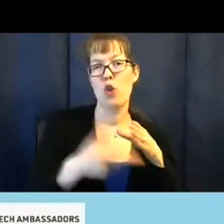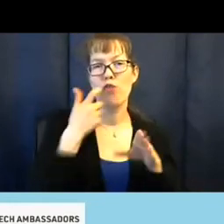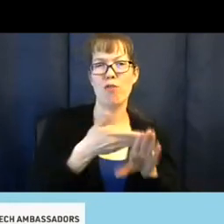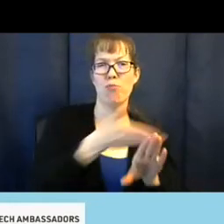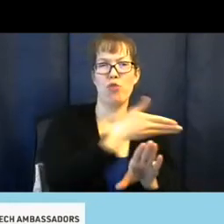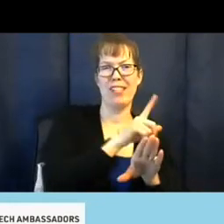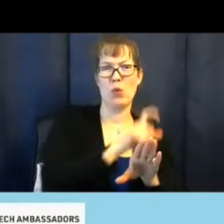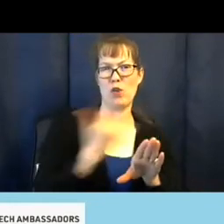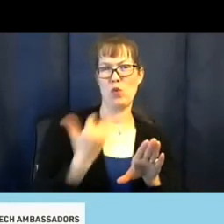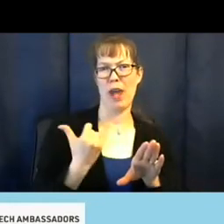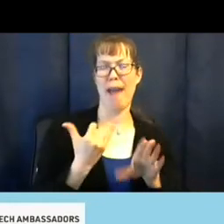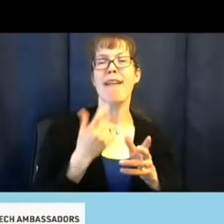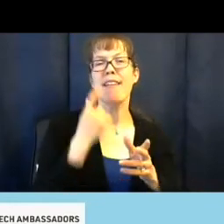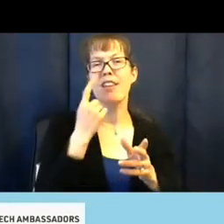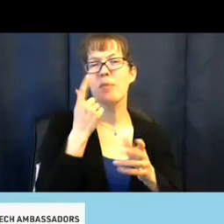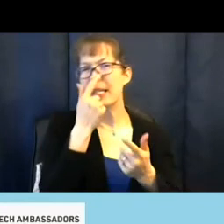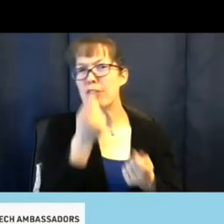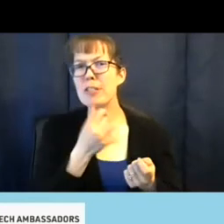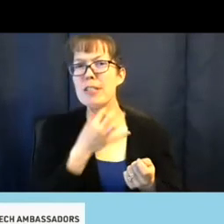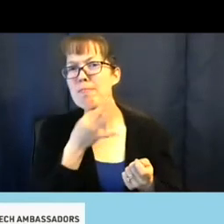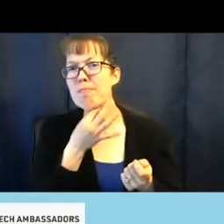today, just because I think that might be interesting.